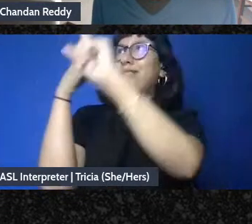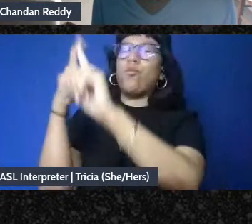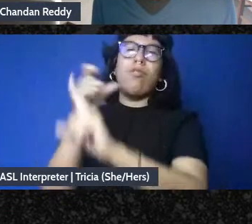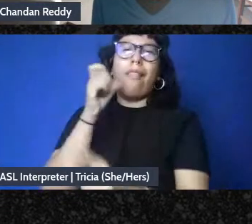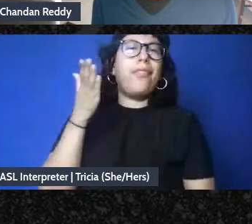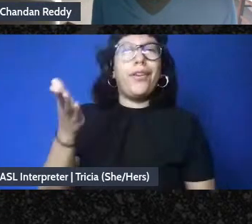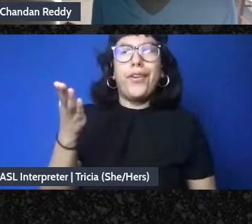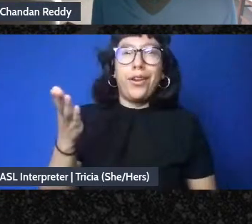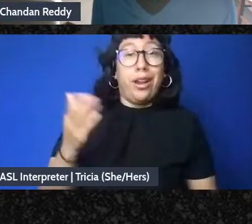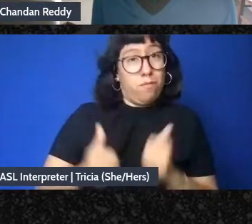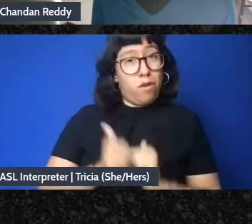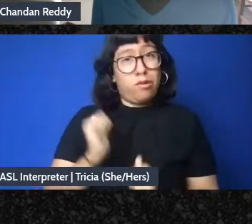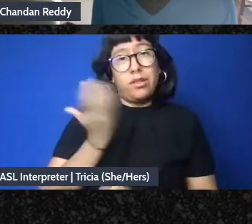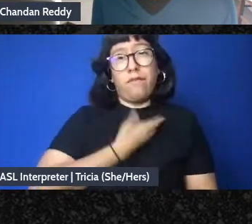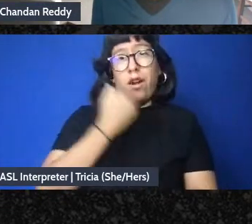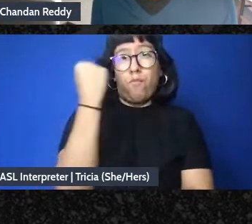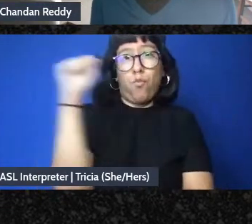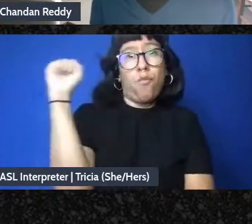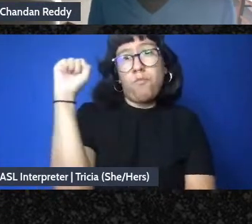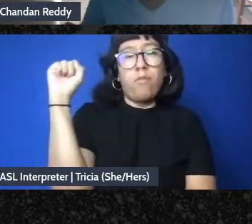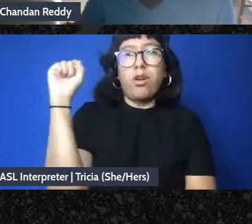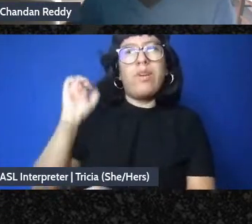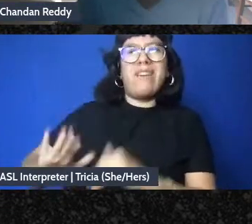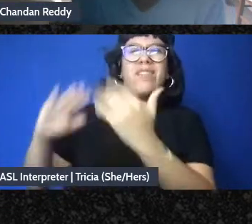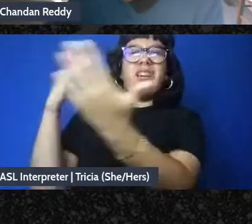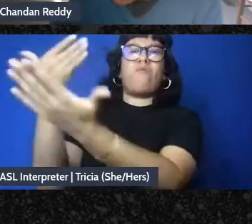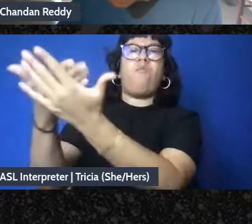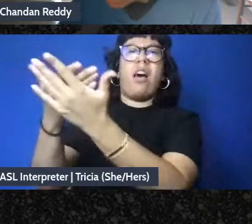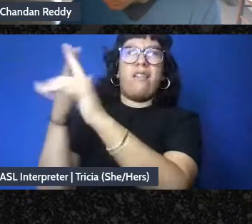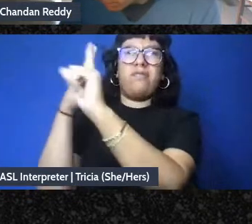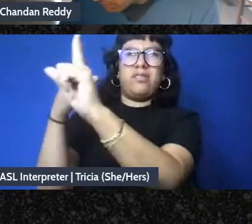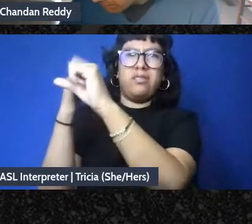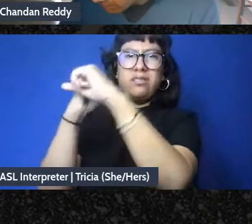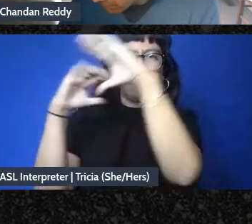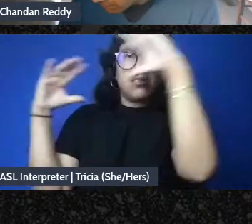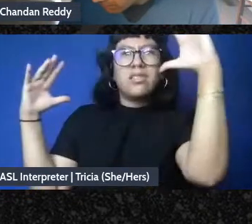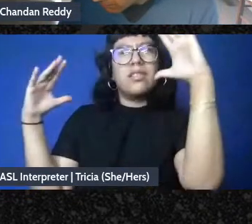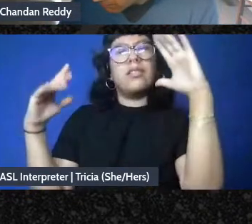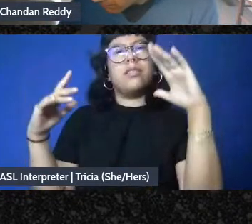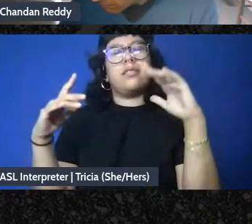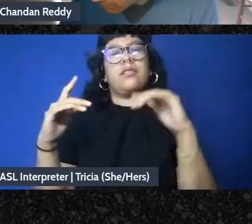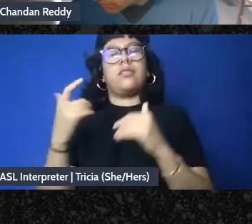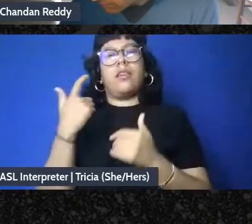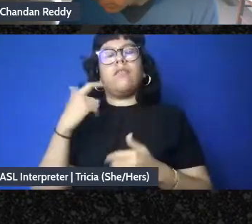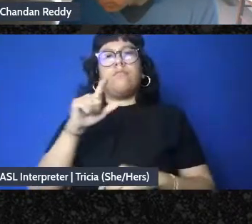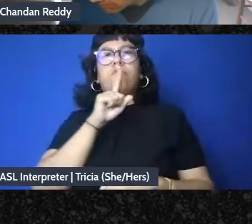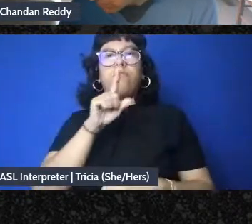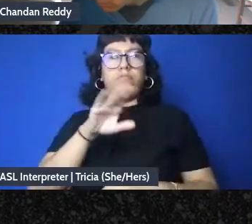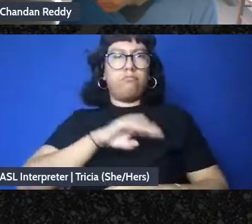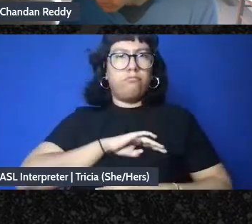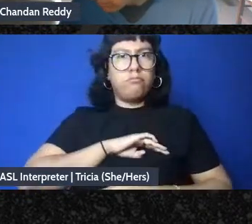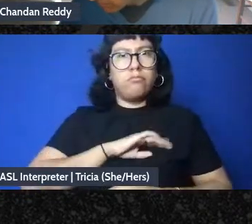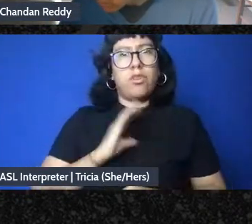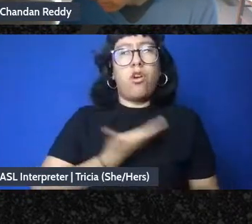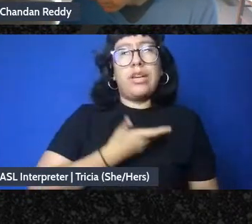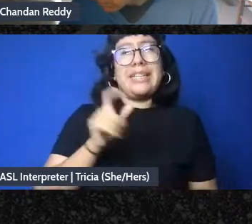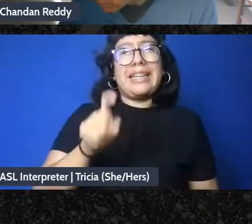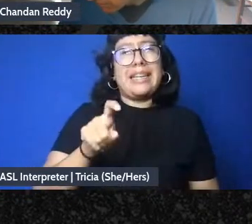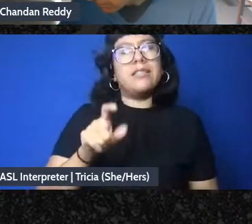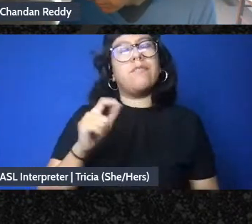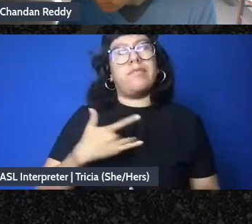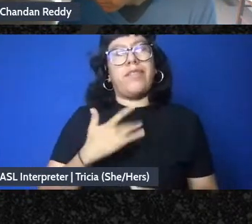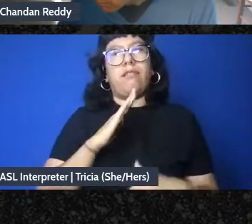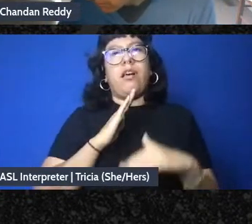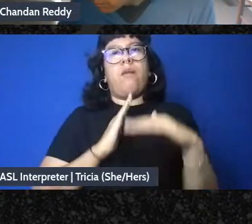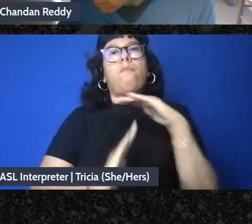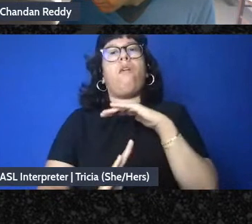our movement spaces we're not where we need to be to actually meet what's happening right now and that means we have to humble ourselves